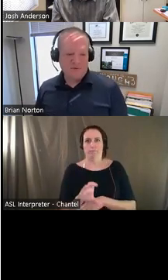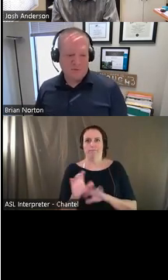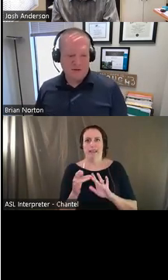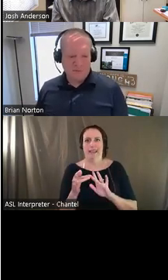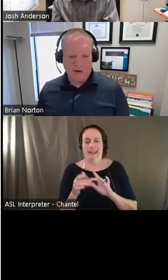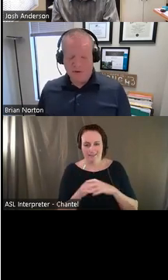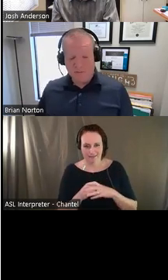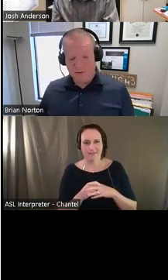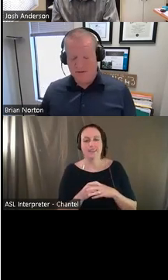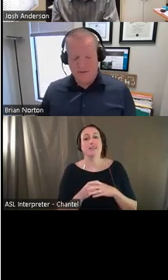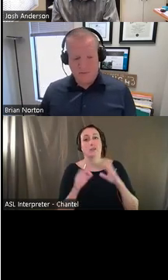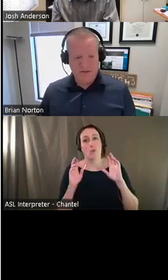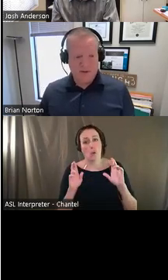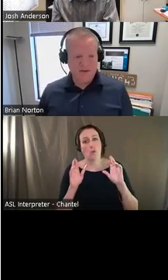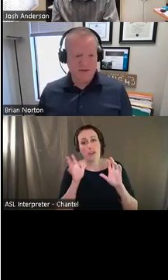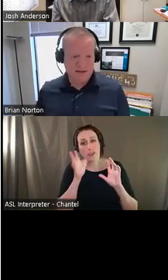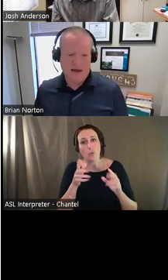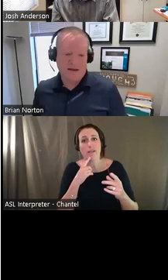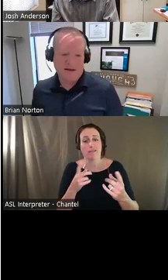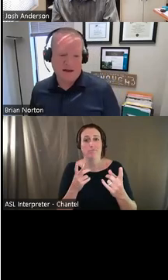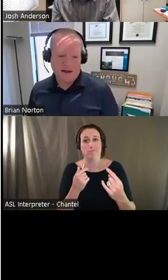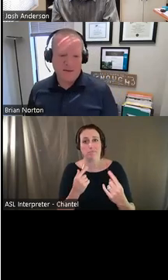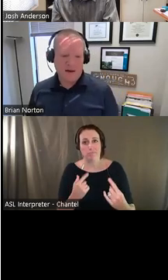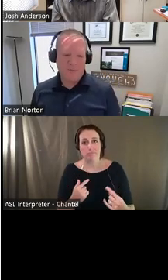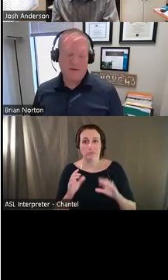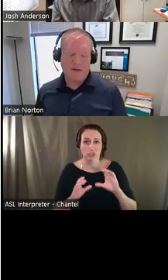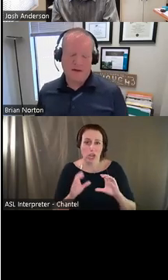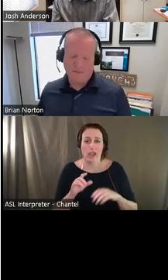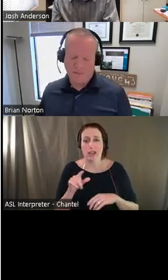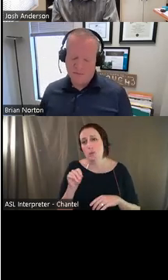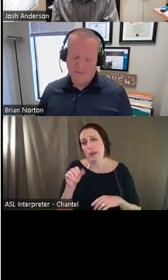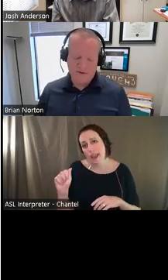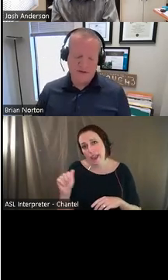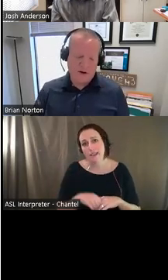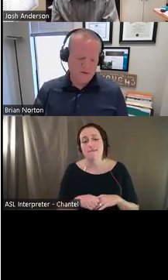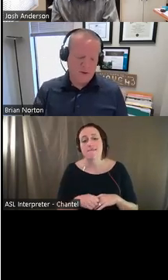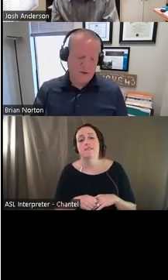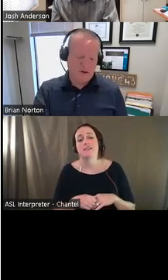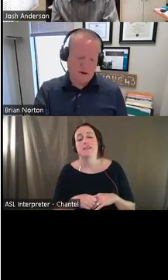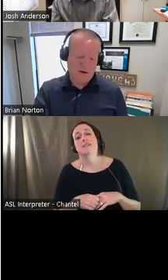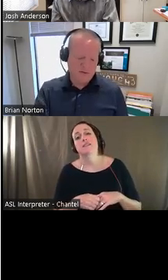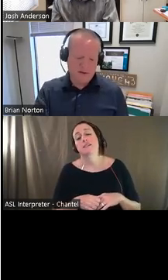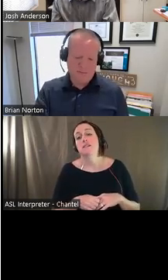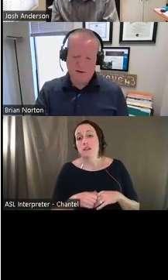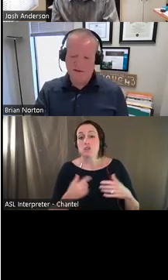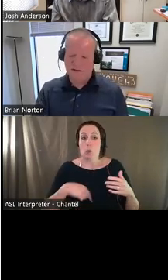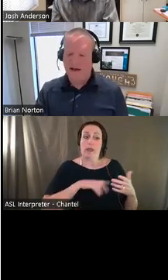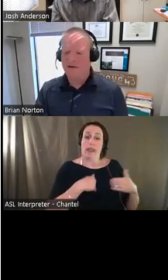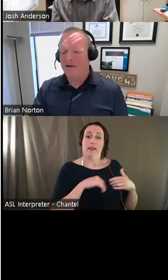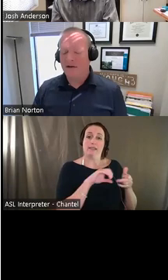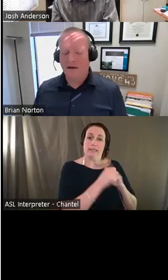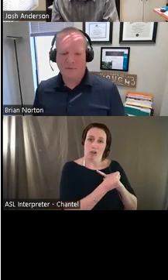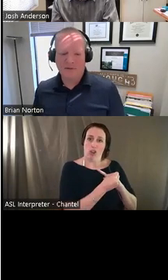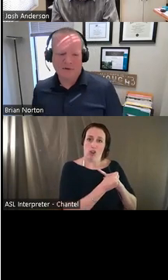on people's participation today and kind of coming up with different scenarios. We have scenarios already listed